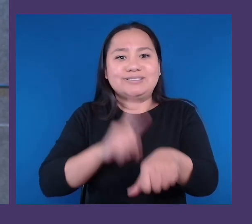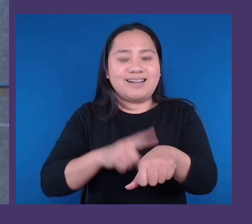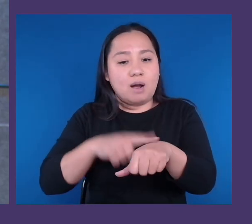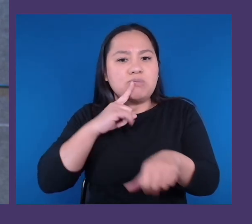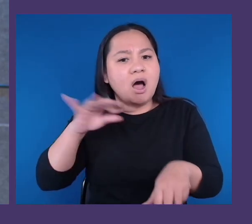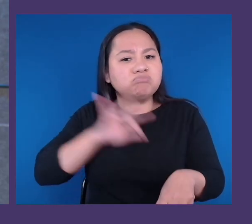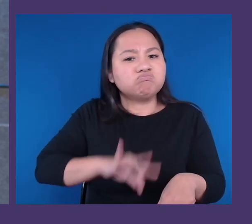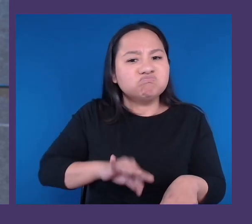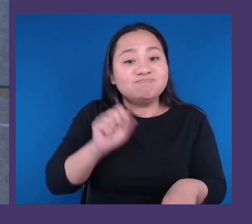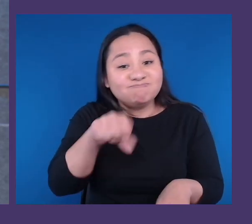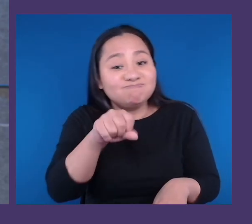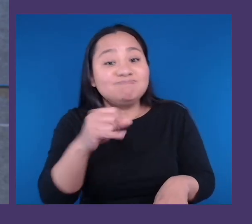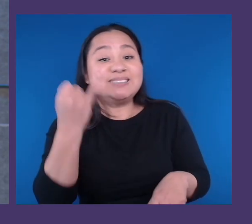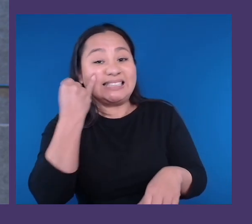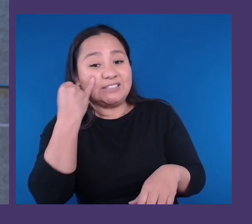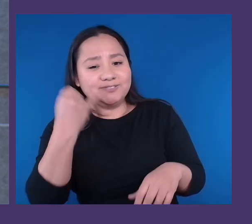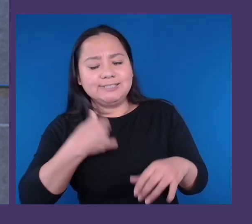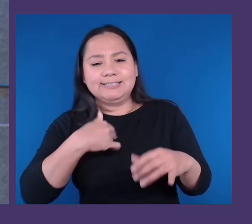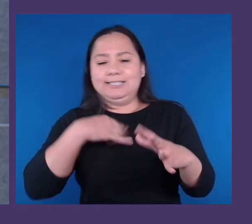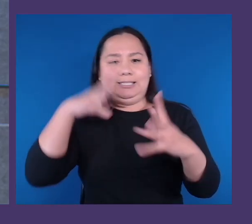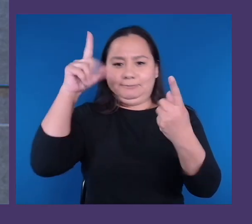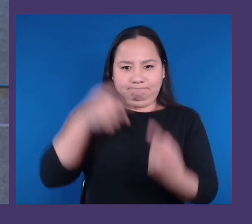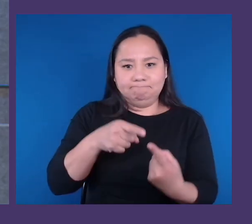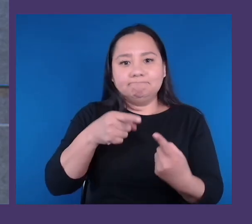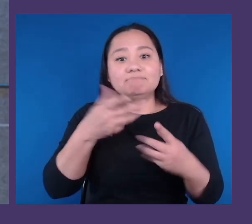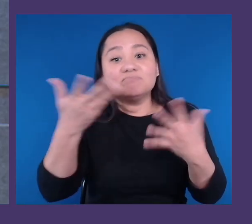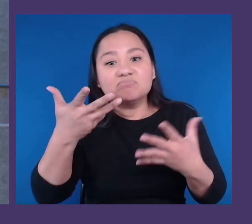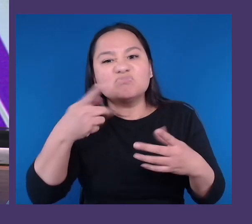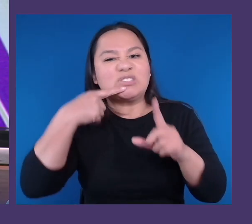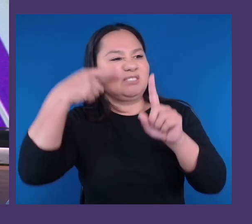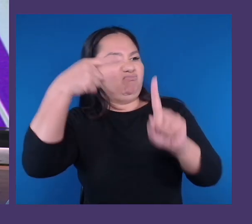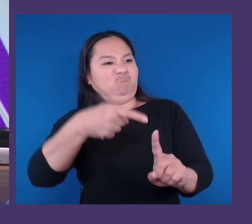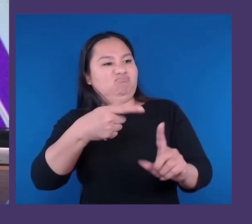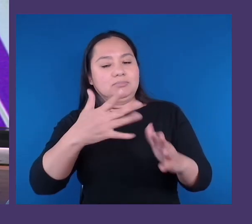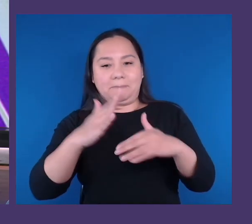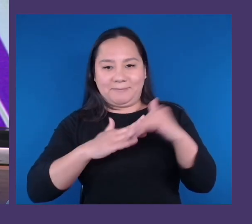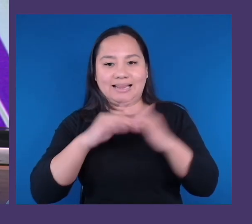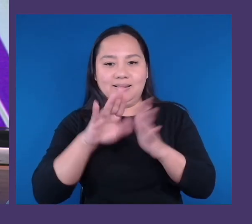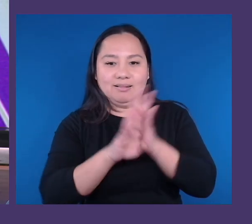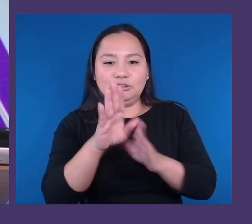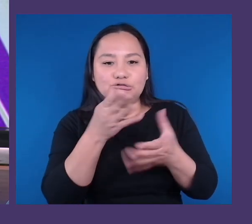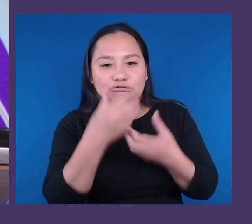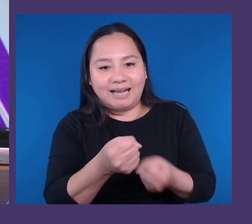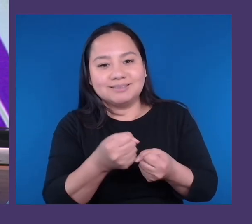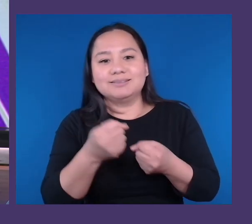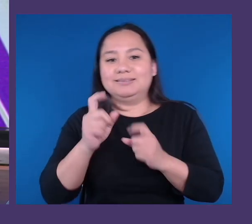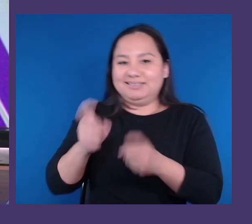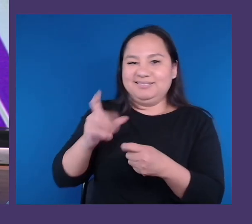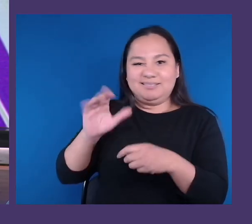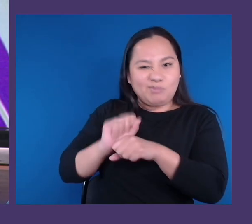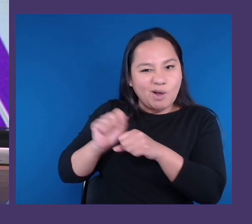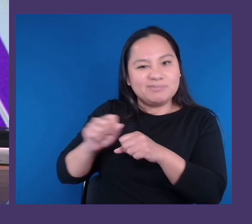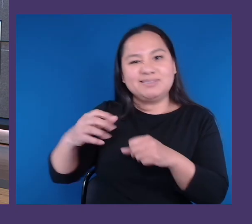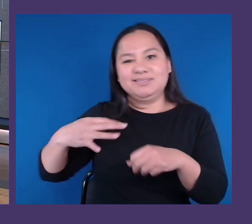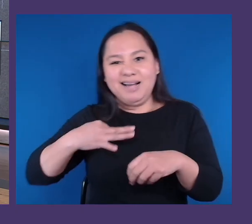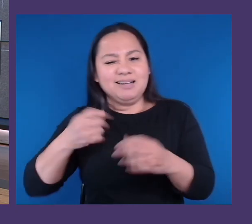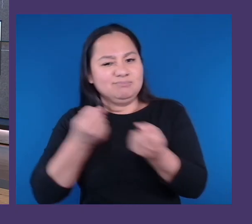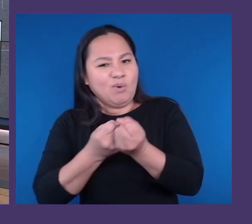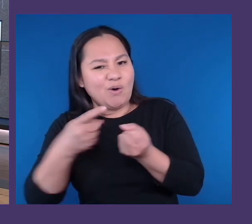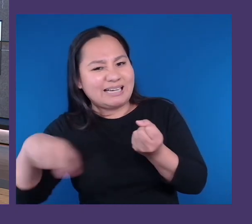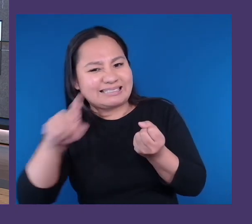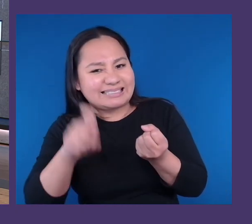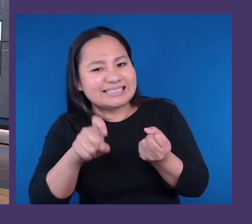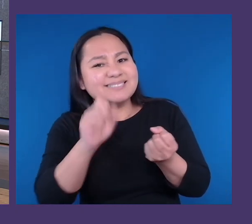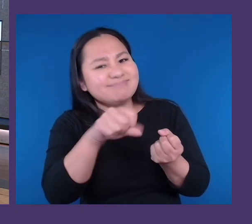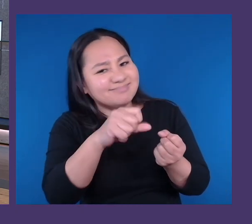that they need, and then you're optimizing your workforce. You're getting the best out of everyone. Now, in our final minute here,